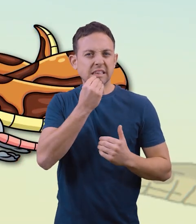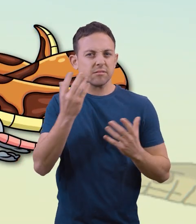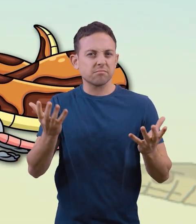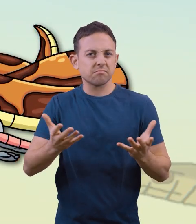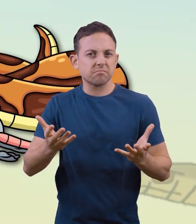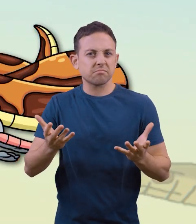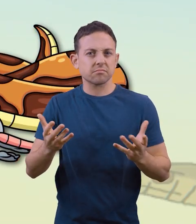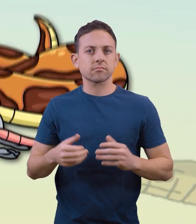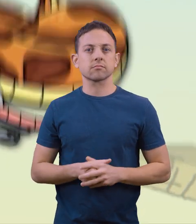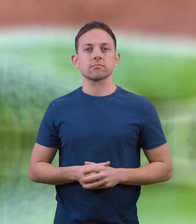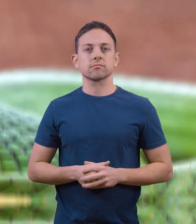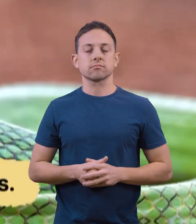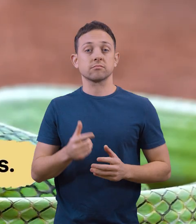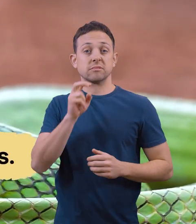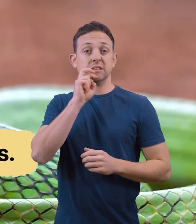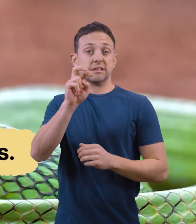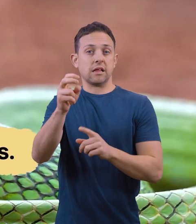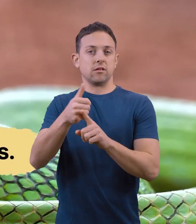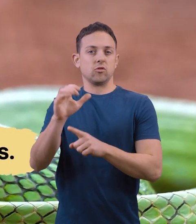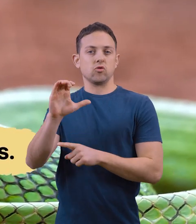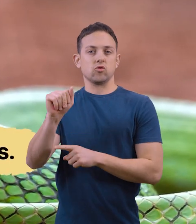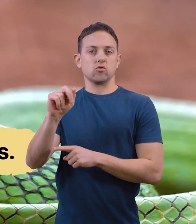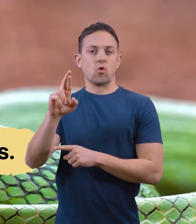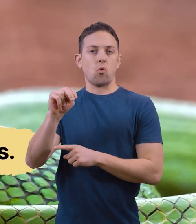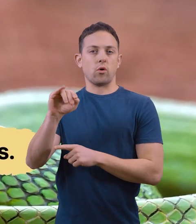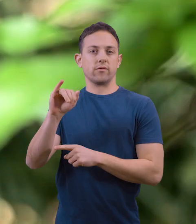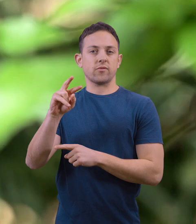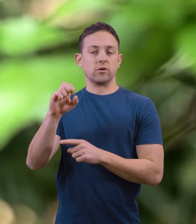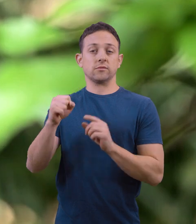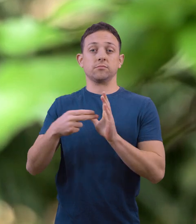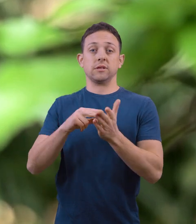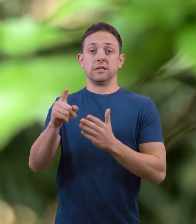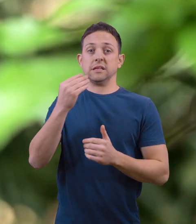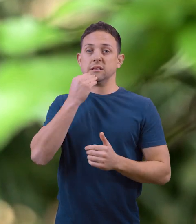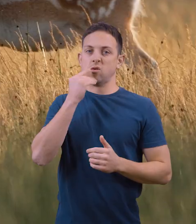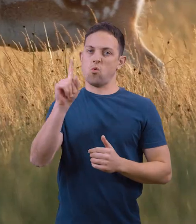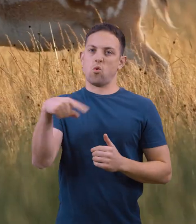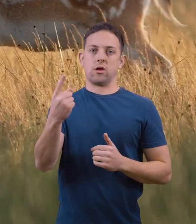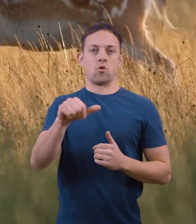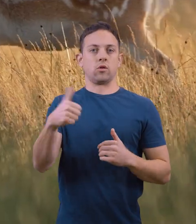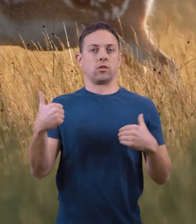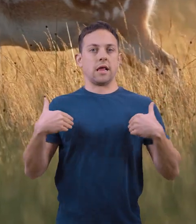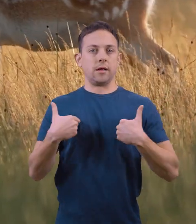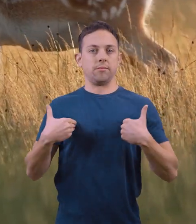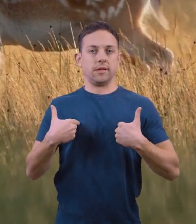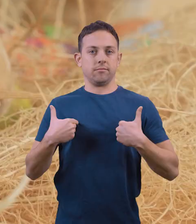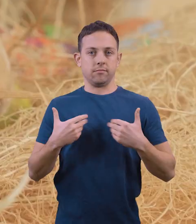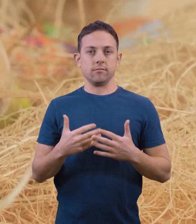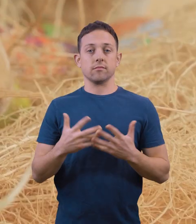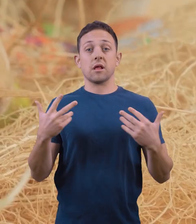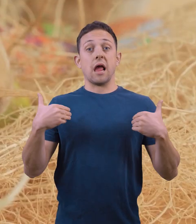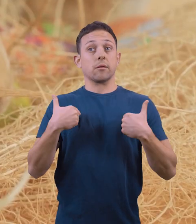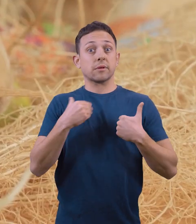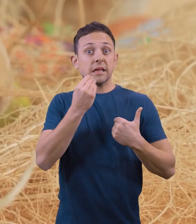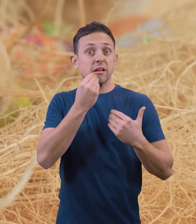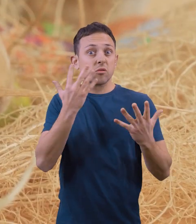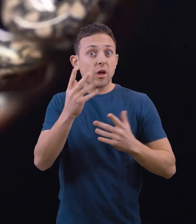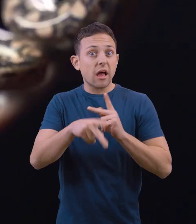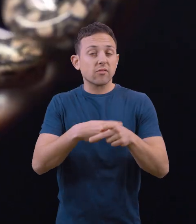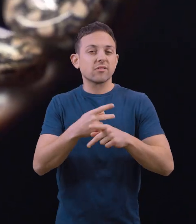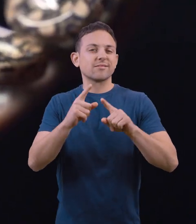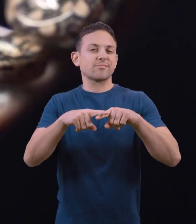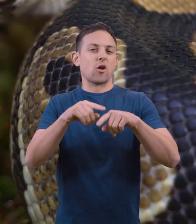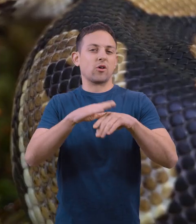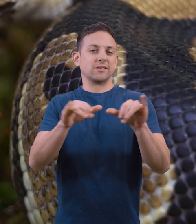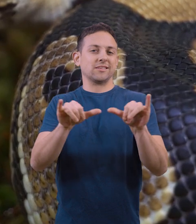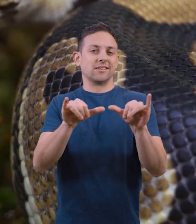they eat? Snakes are carnivores, which means they only eat other animals. Which animals they eat